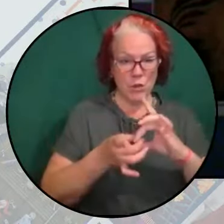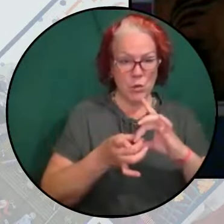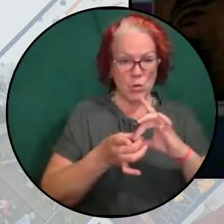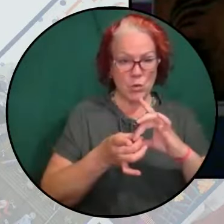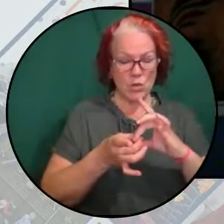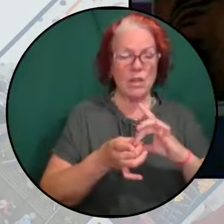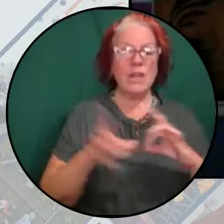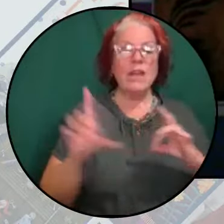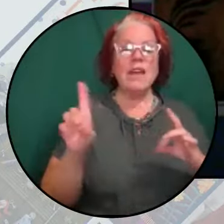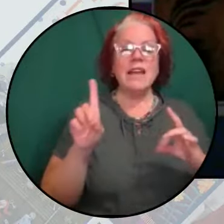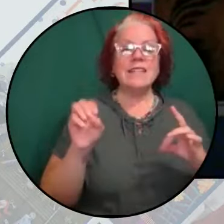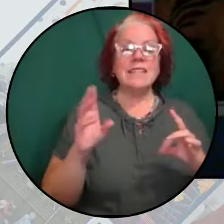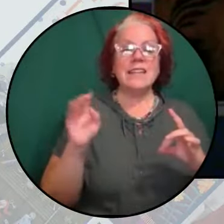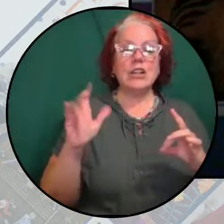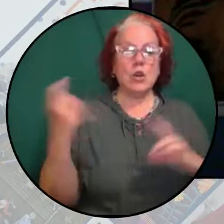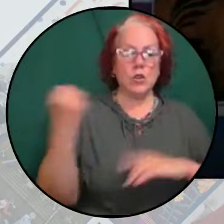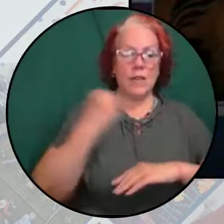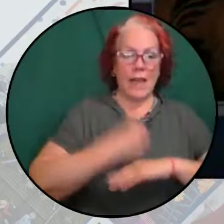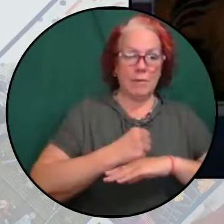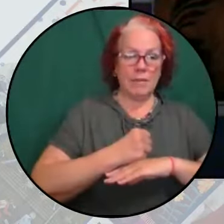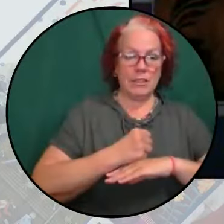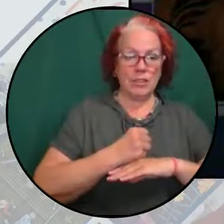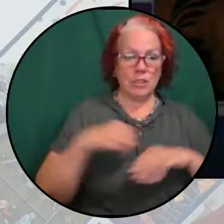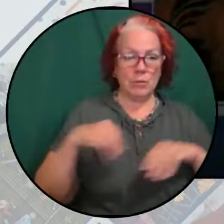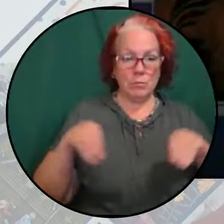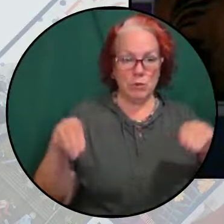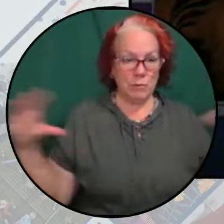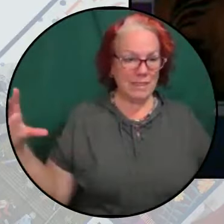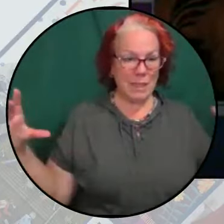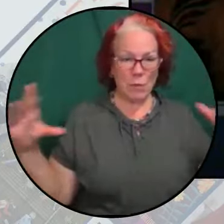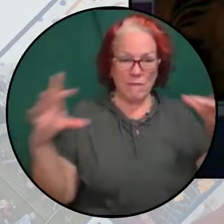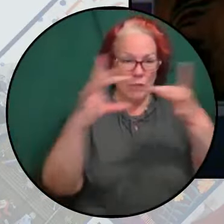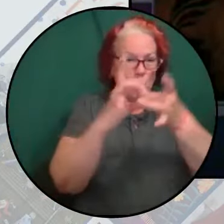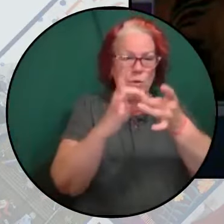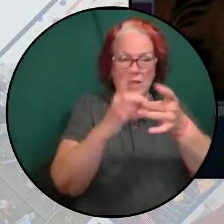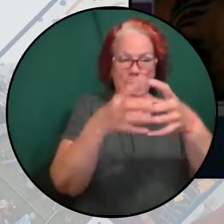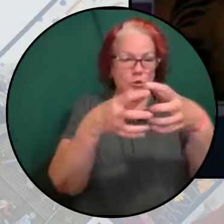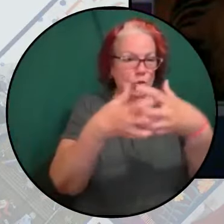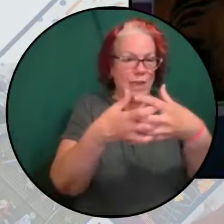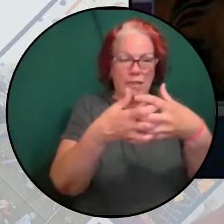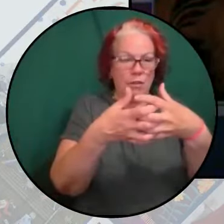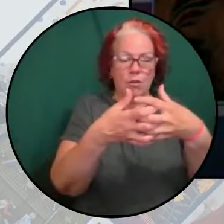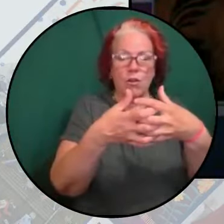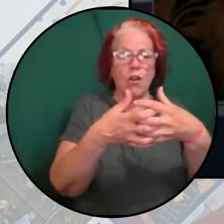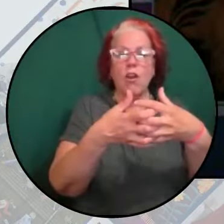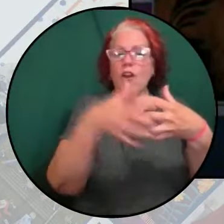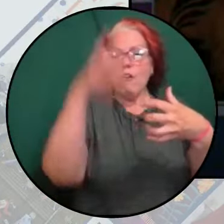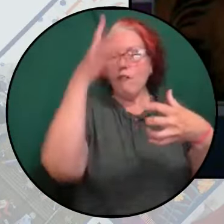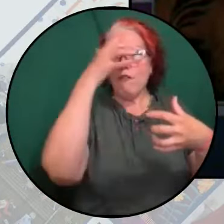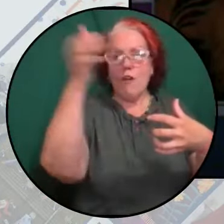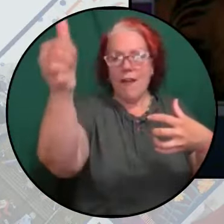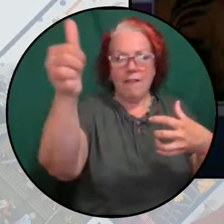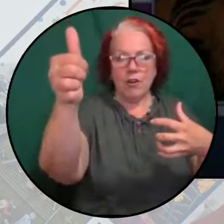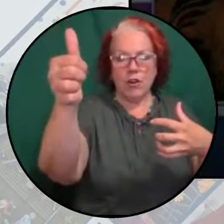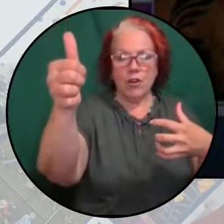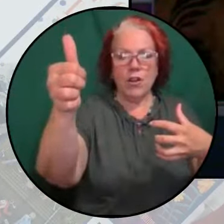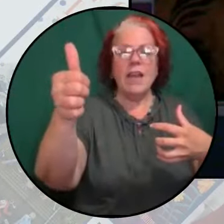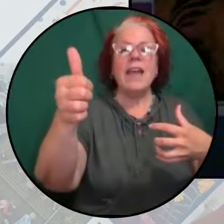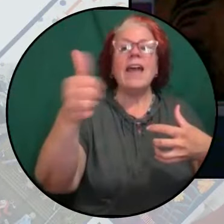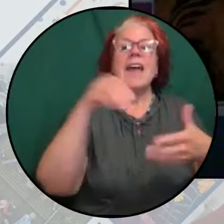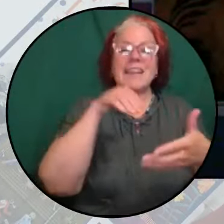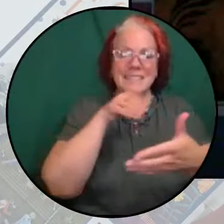abolitionist movement strands and hearts forever, without exception, everywhere, and stand against